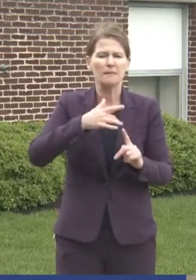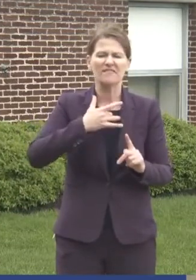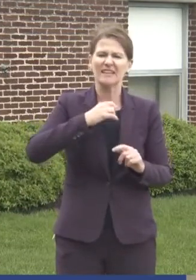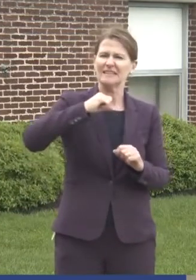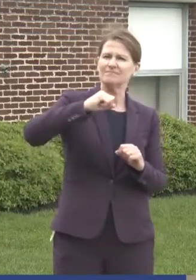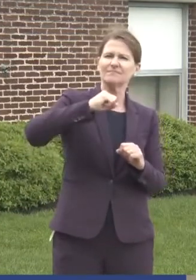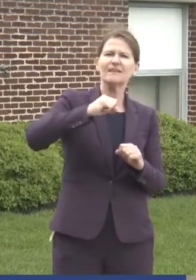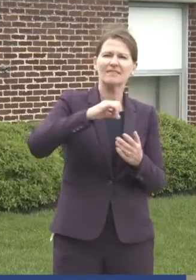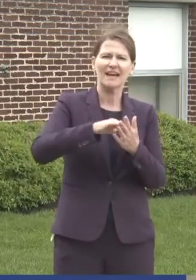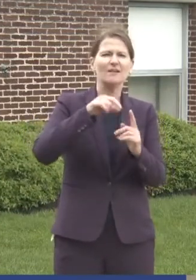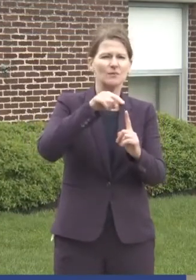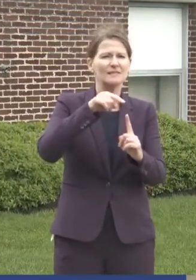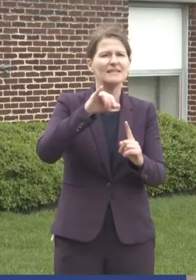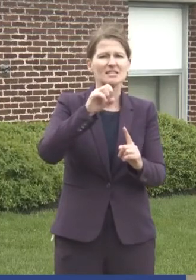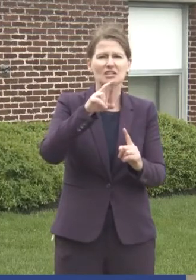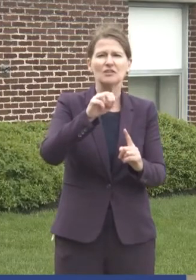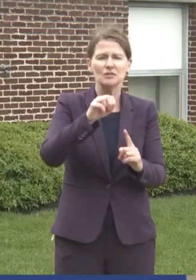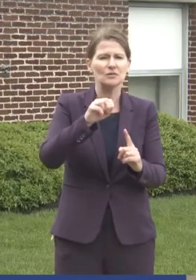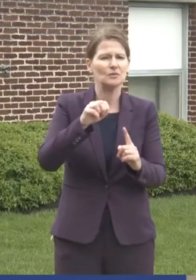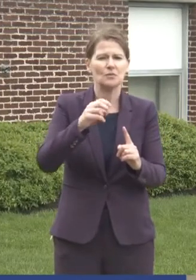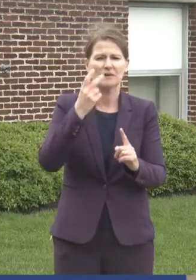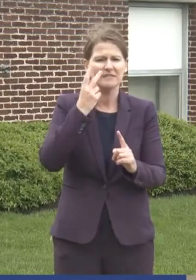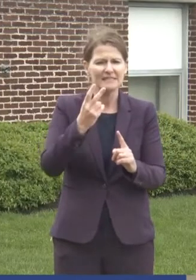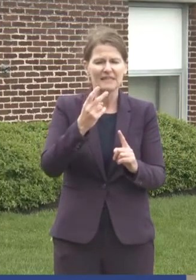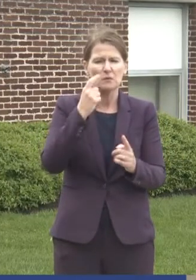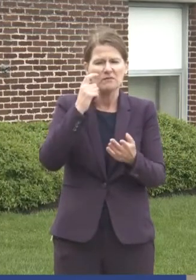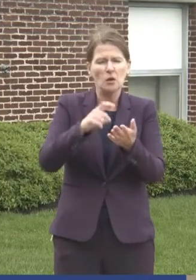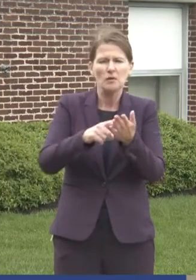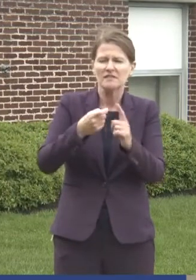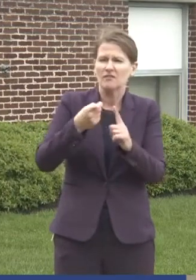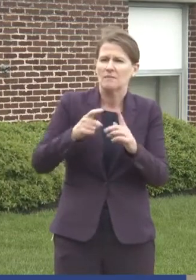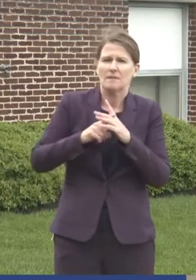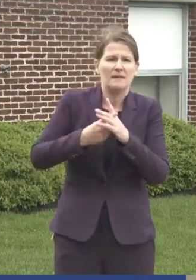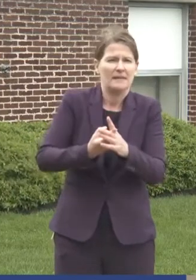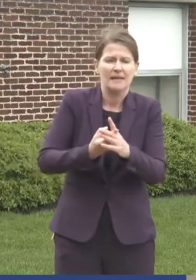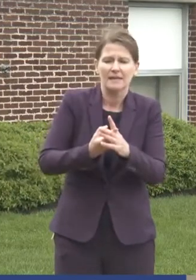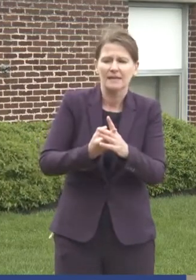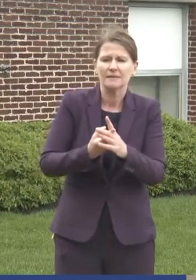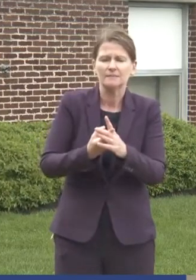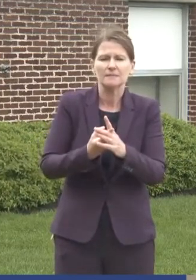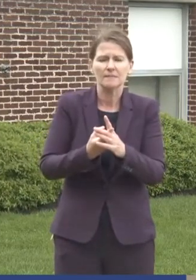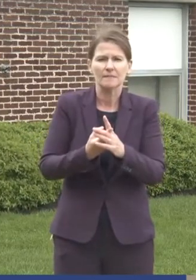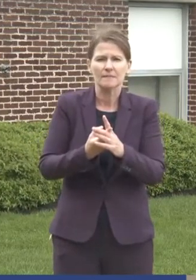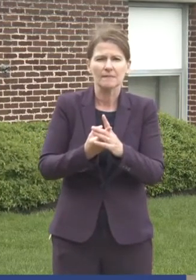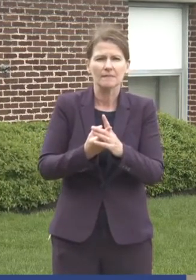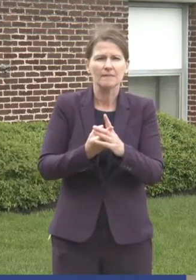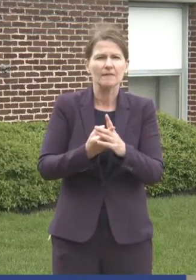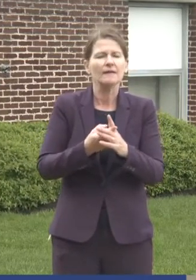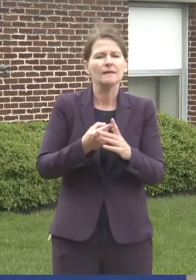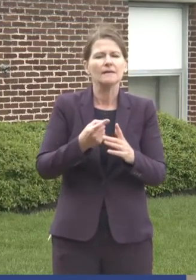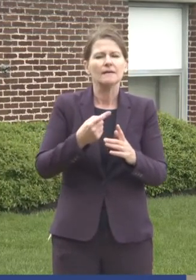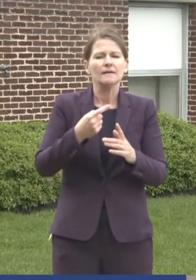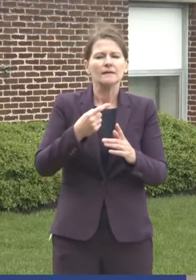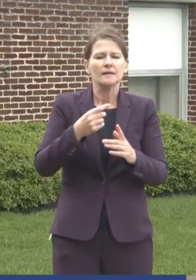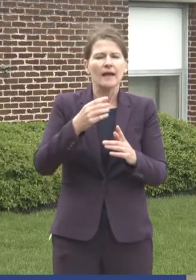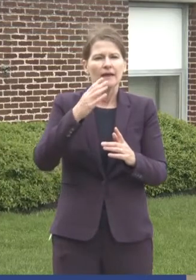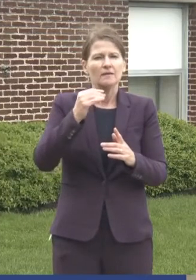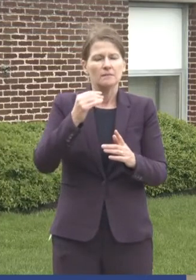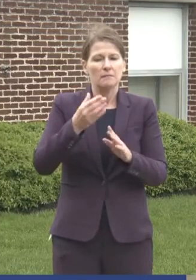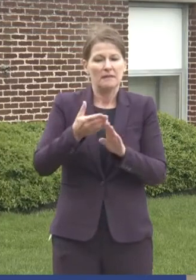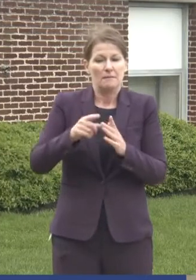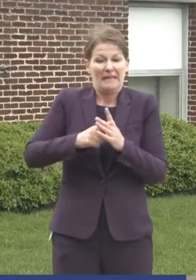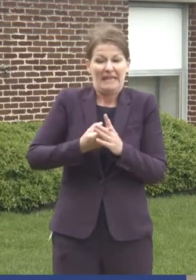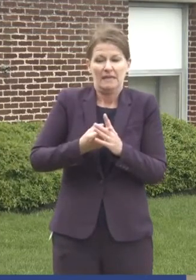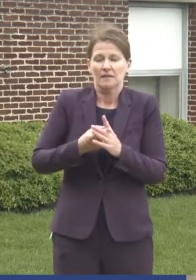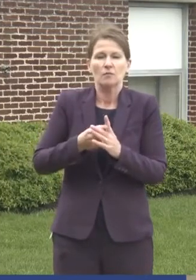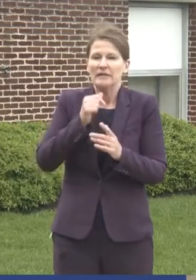we've been looking at right from day one. It was it was covered by the fact that the supply wasn't